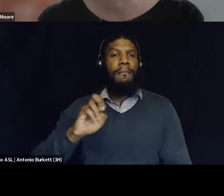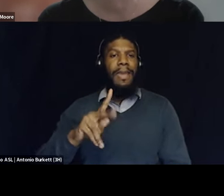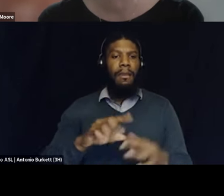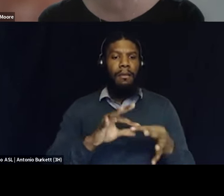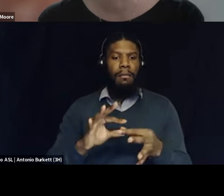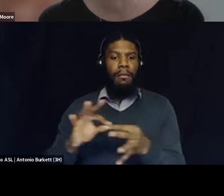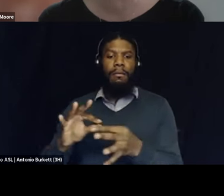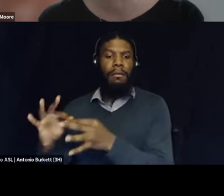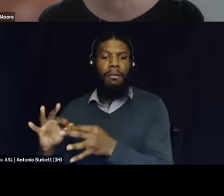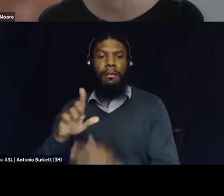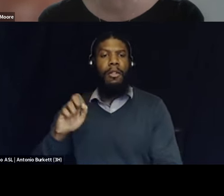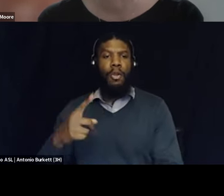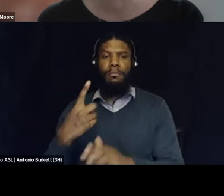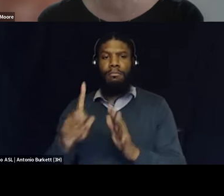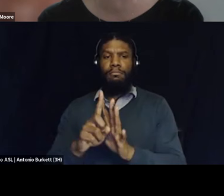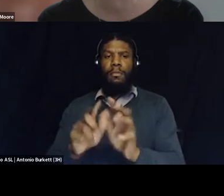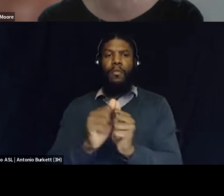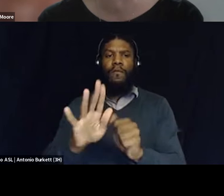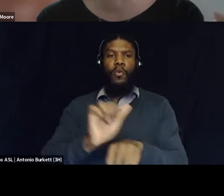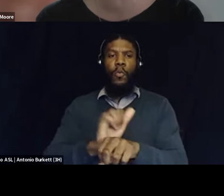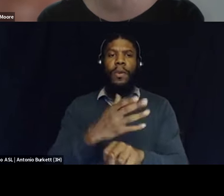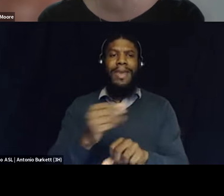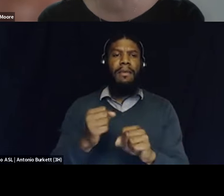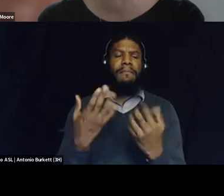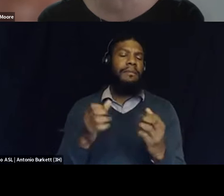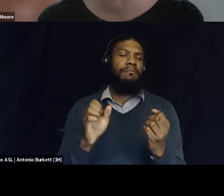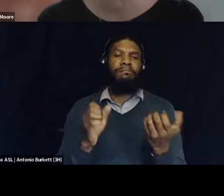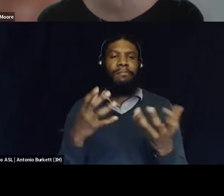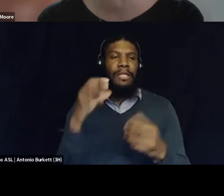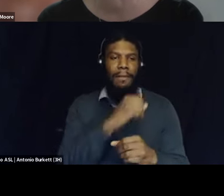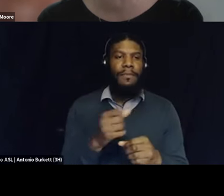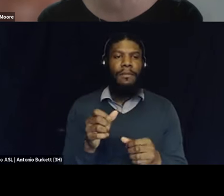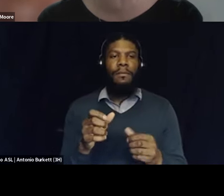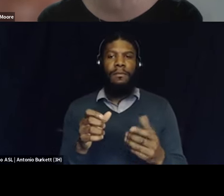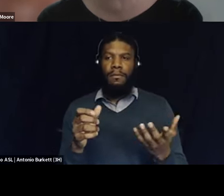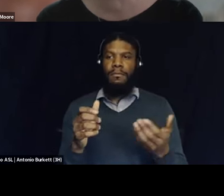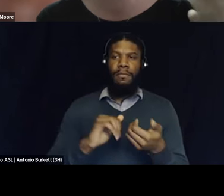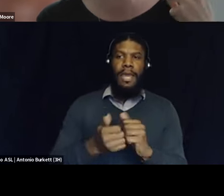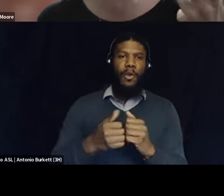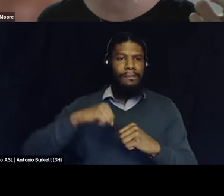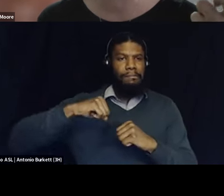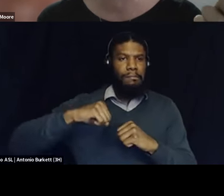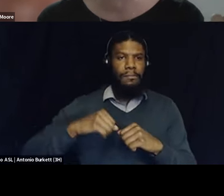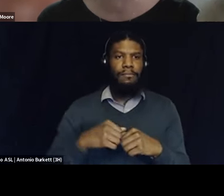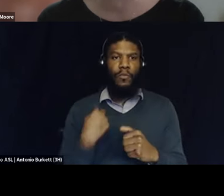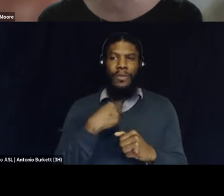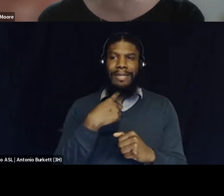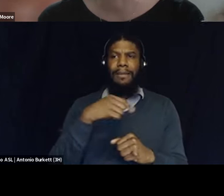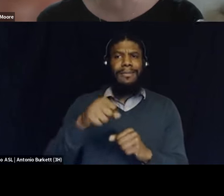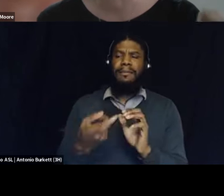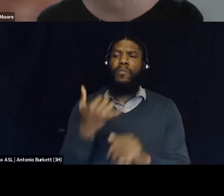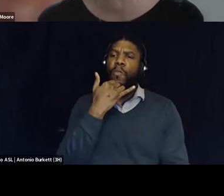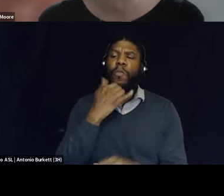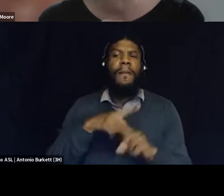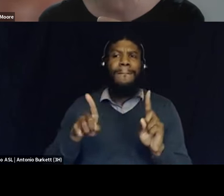address a lot of the assumptions that they're based on you know that we would argue are truly faulty but yet are so hardwired into a lot of